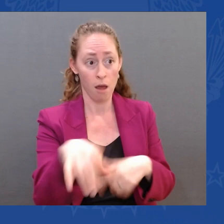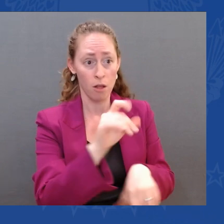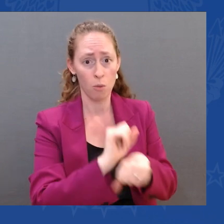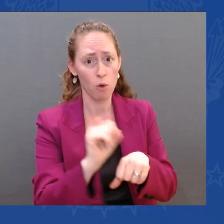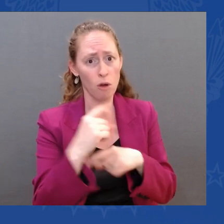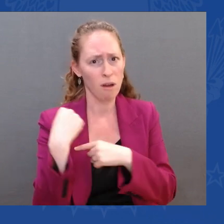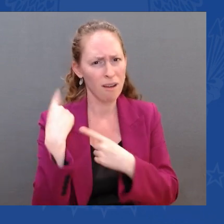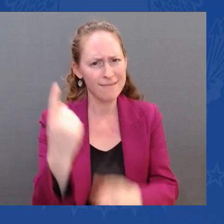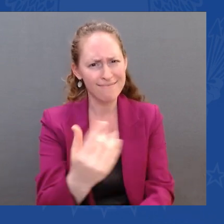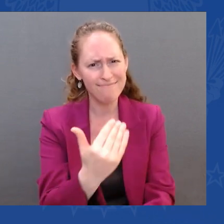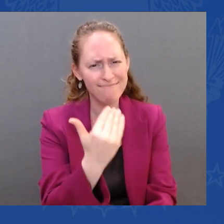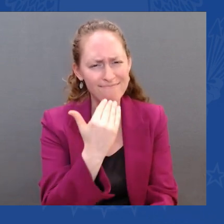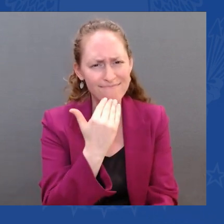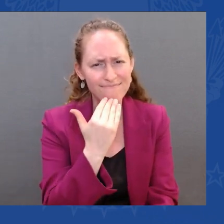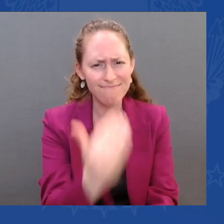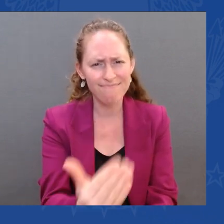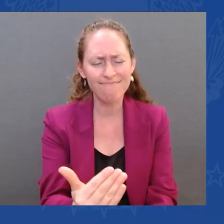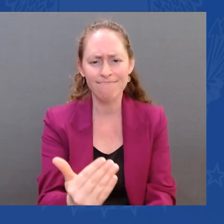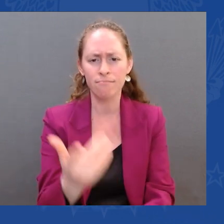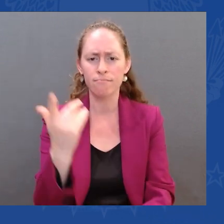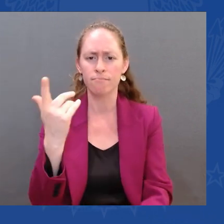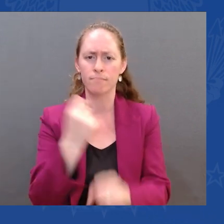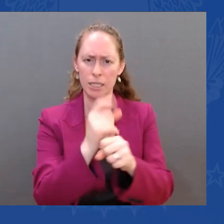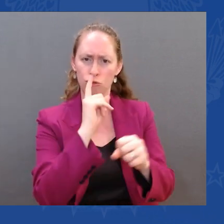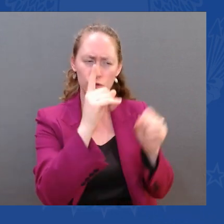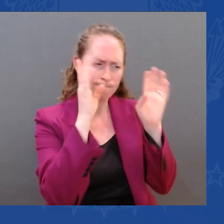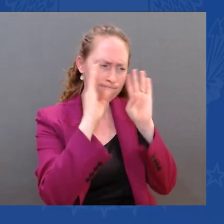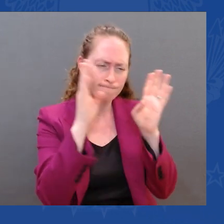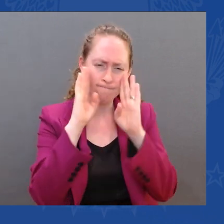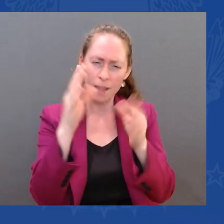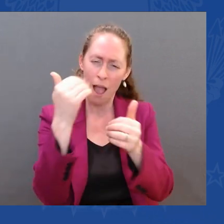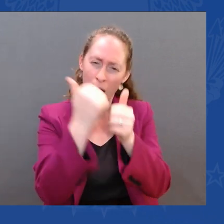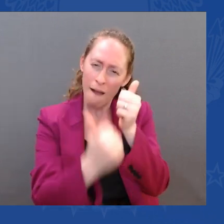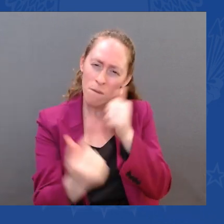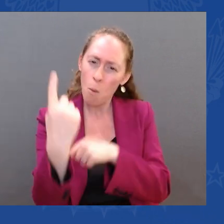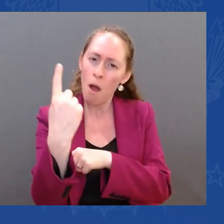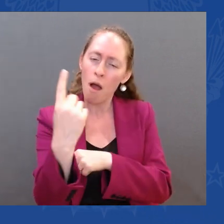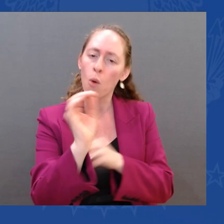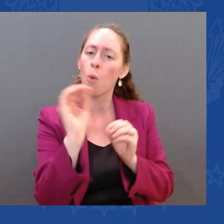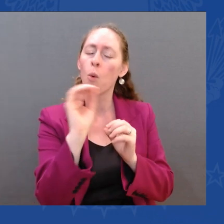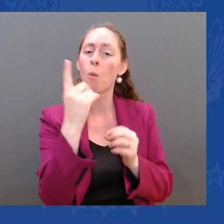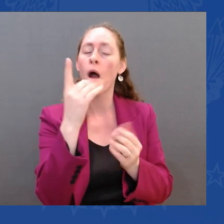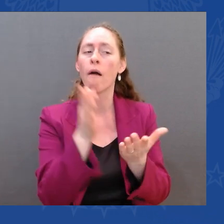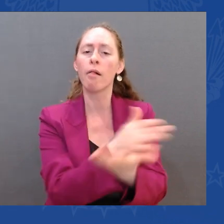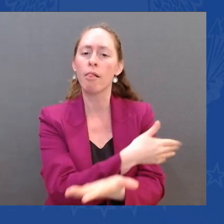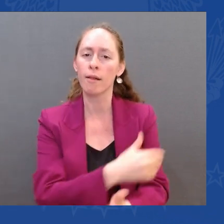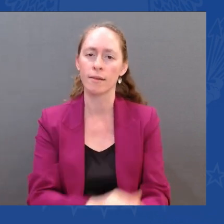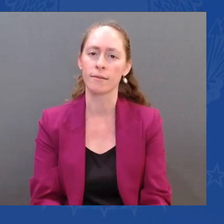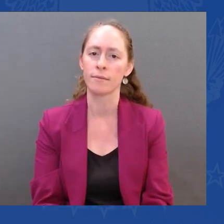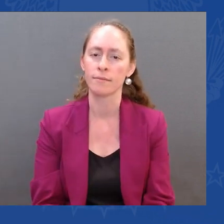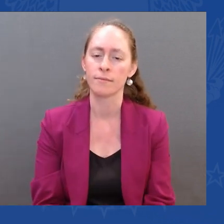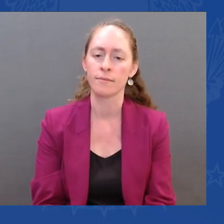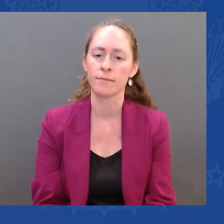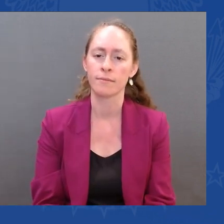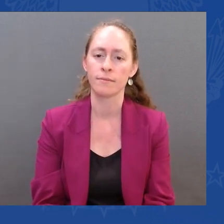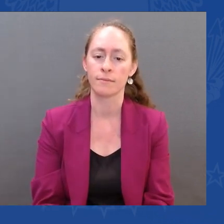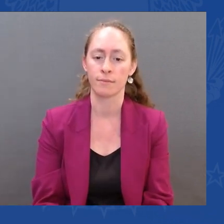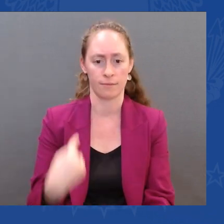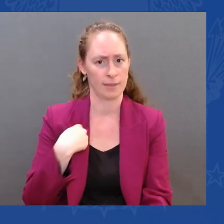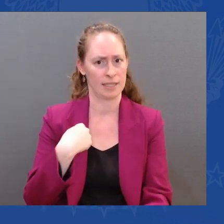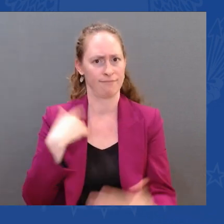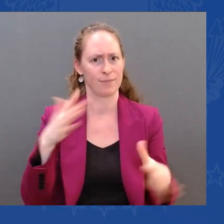And I've — unfortunately, I've — I've visited too many devastated areas with you — hurricanes, tornadoes, floods, etc.